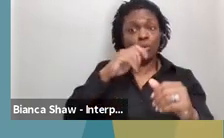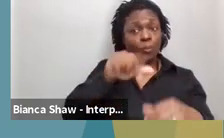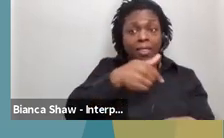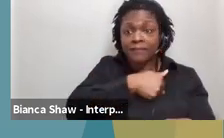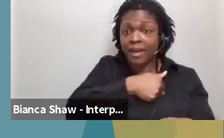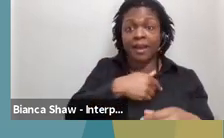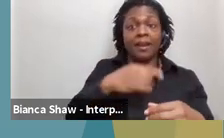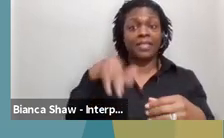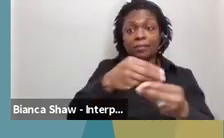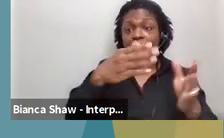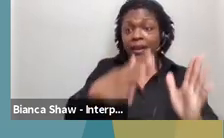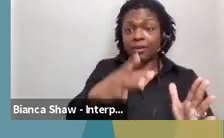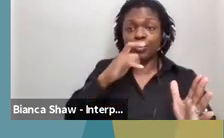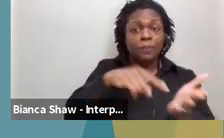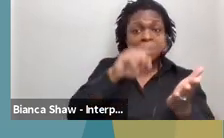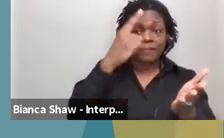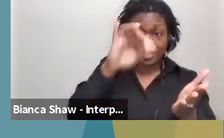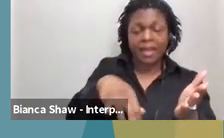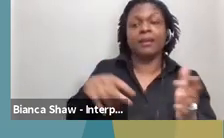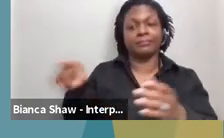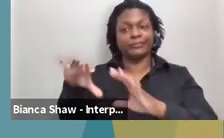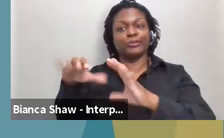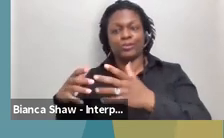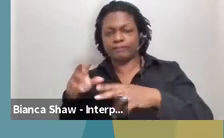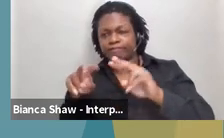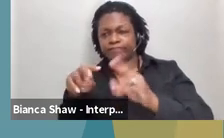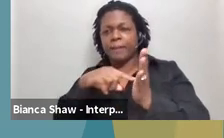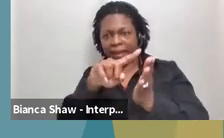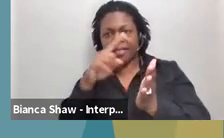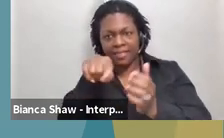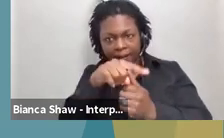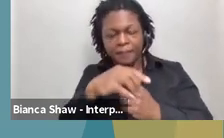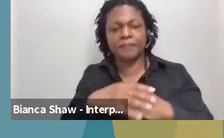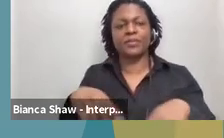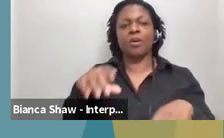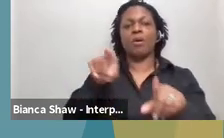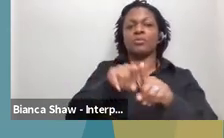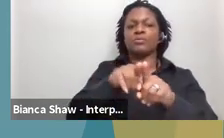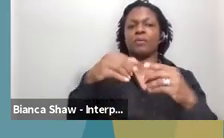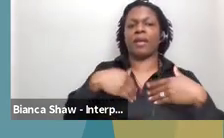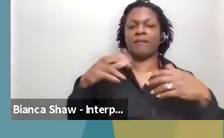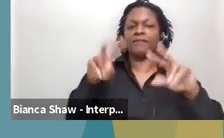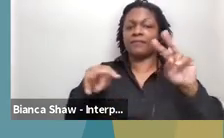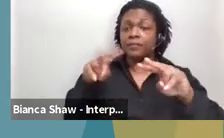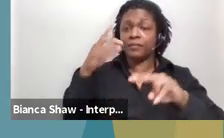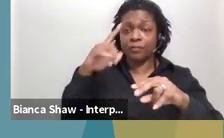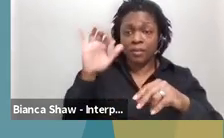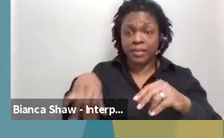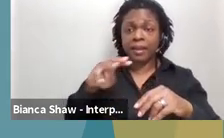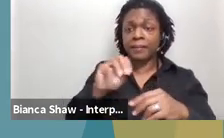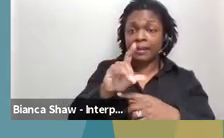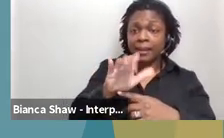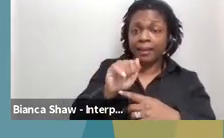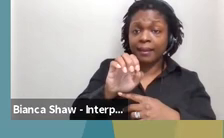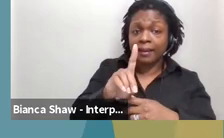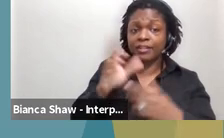there is oversight of managed care plans. There is also oversight of our Medicaid services. And then